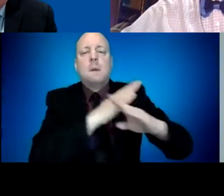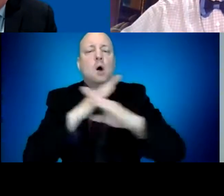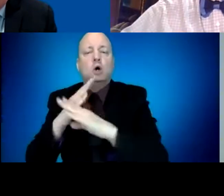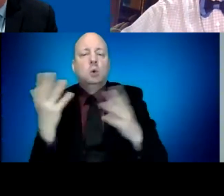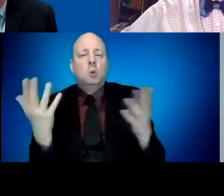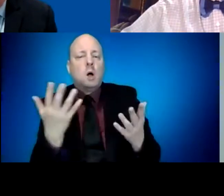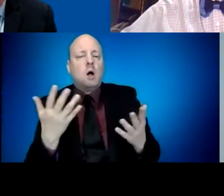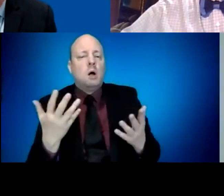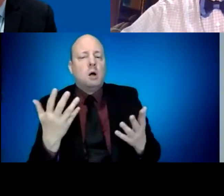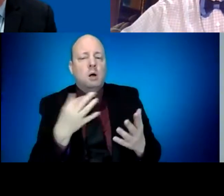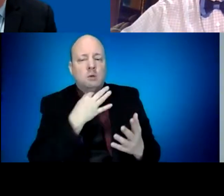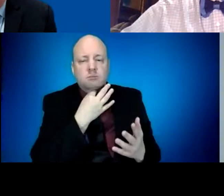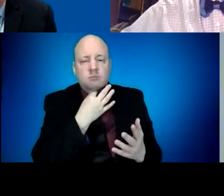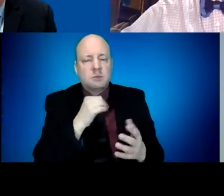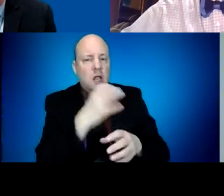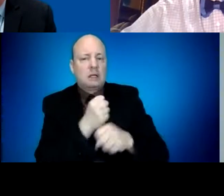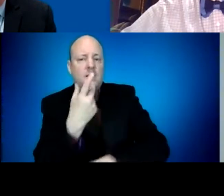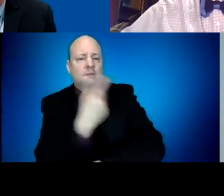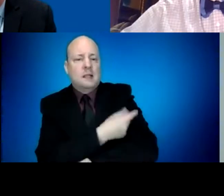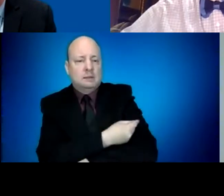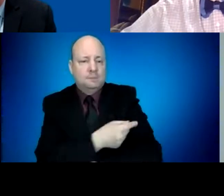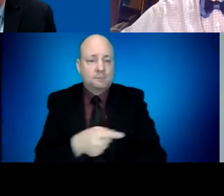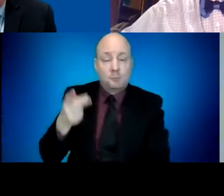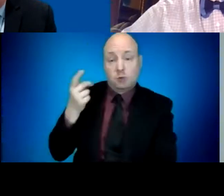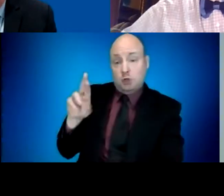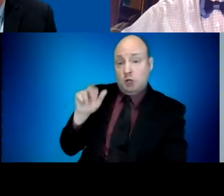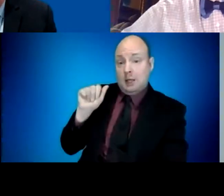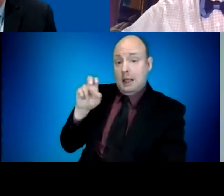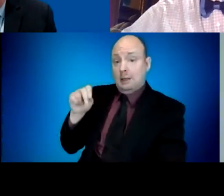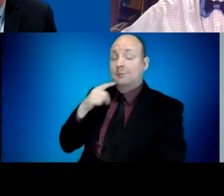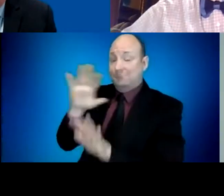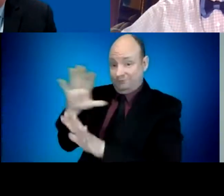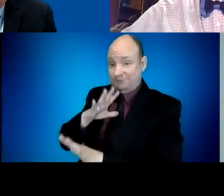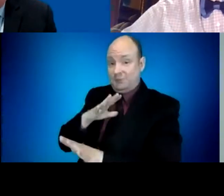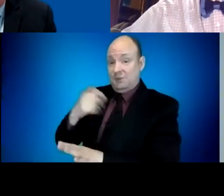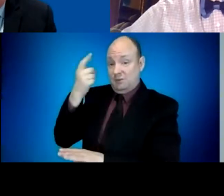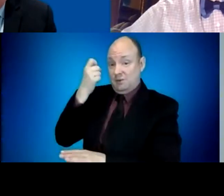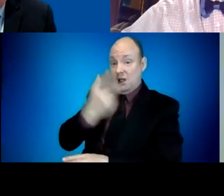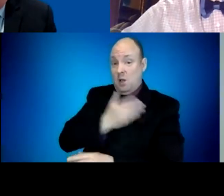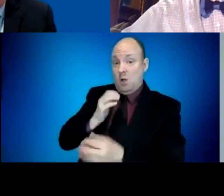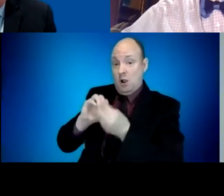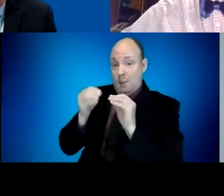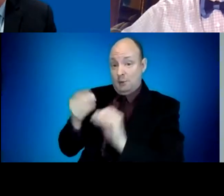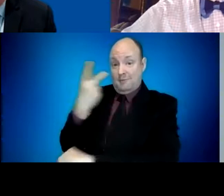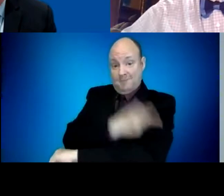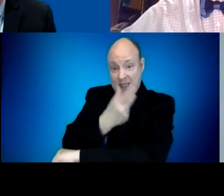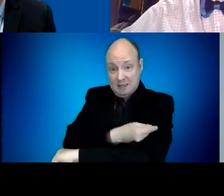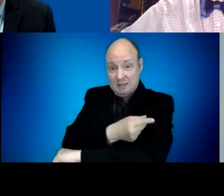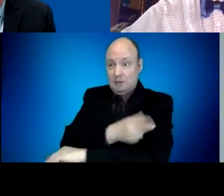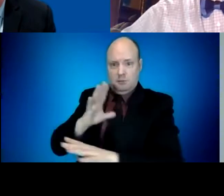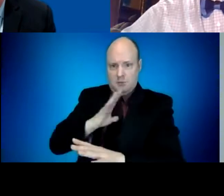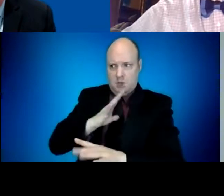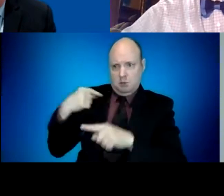quite good in the Native American, Alaska Native population. They're quite good in the Asia area, the Native Hawaiian, Pacific